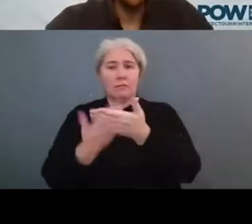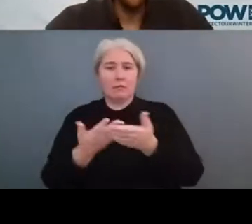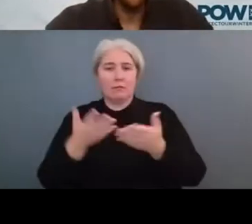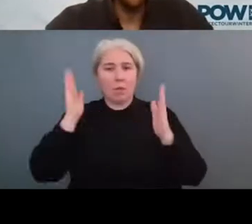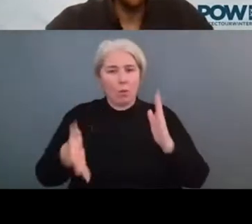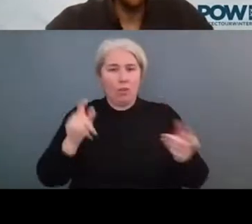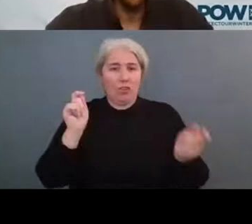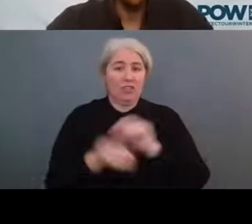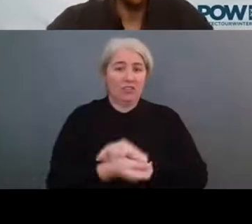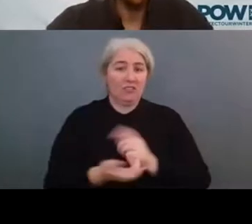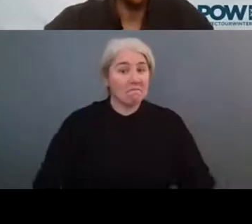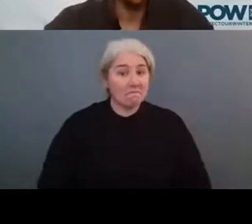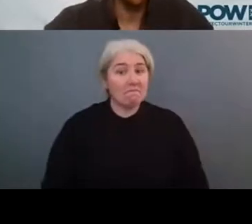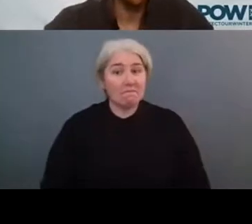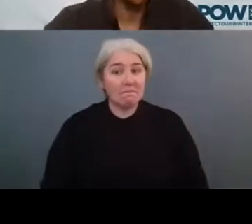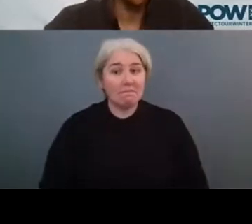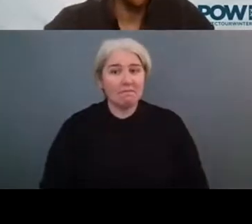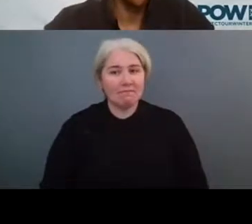Benjamin Billet.